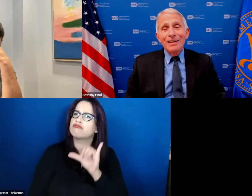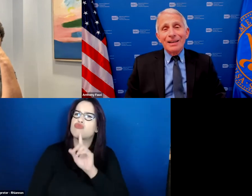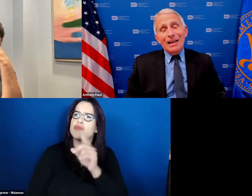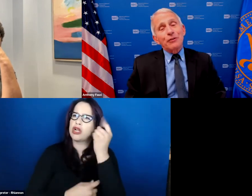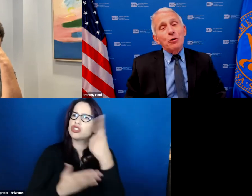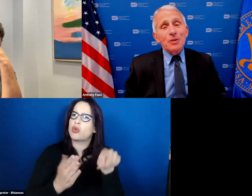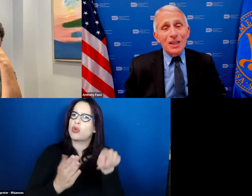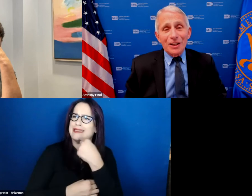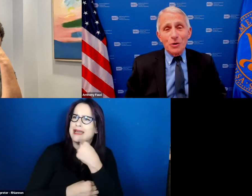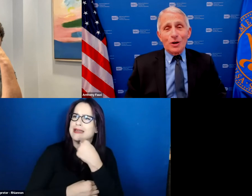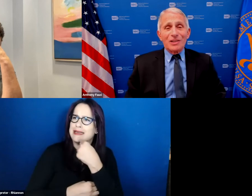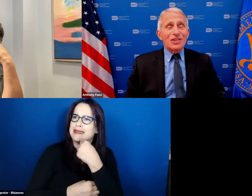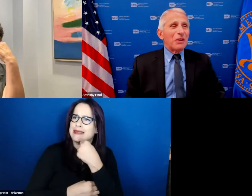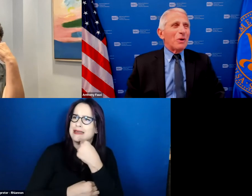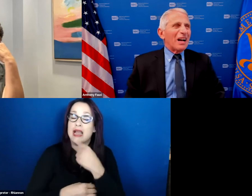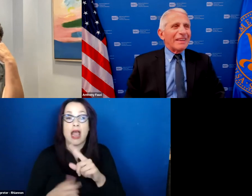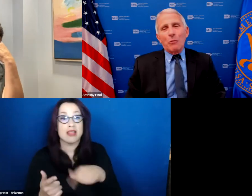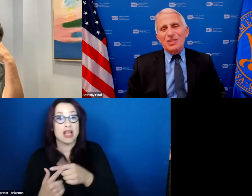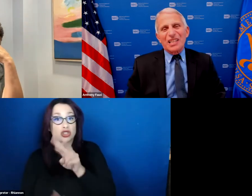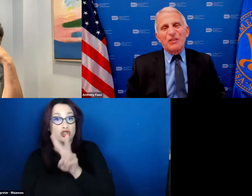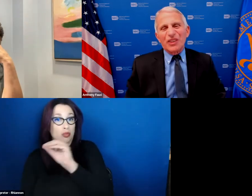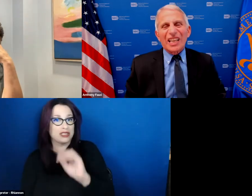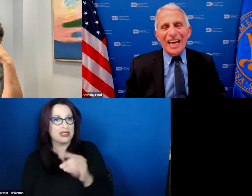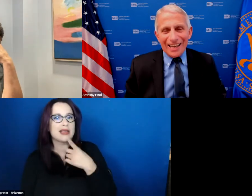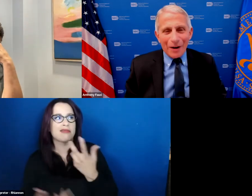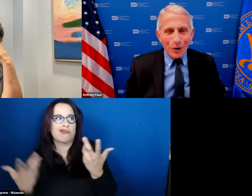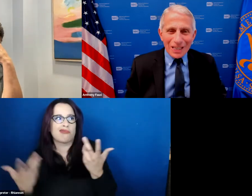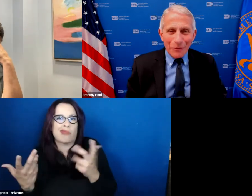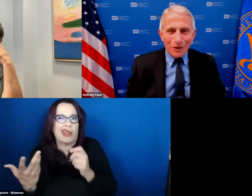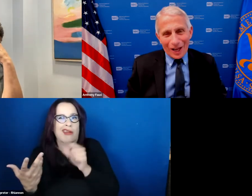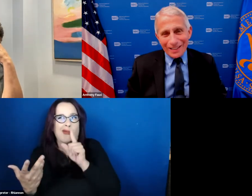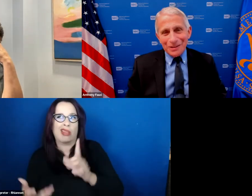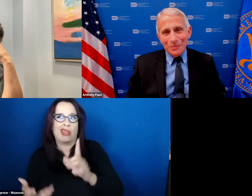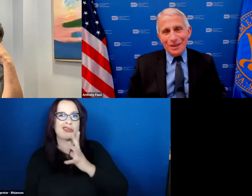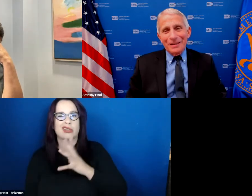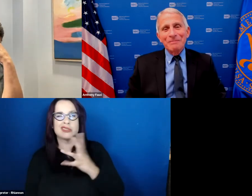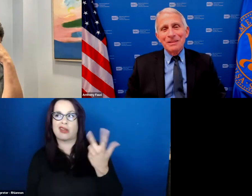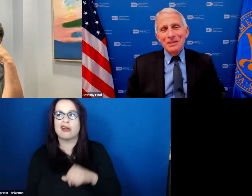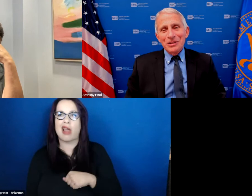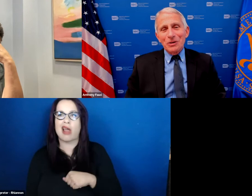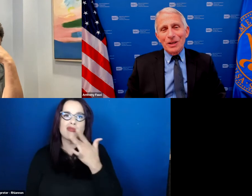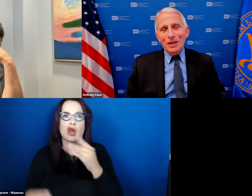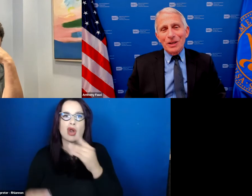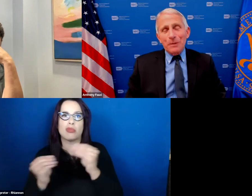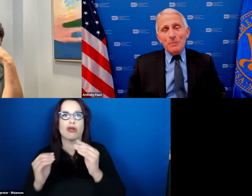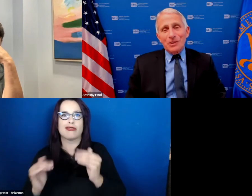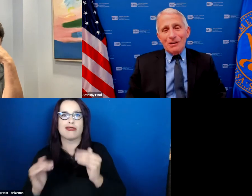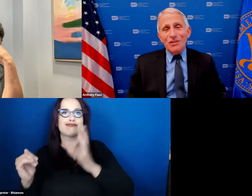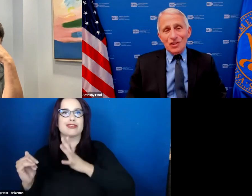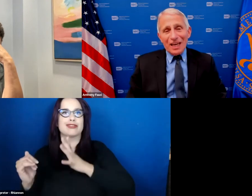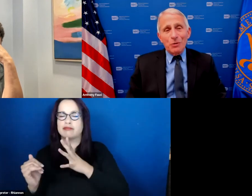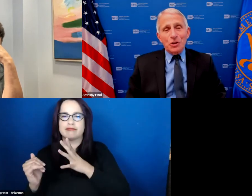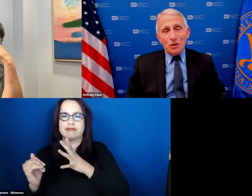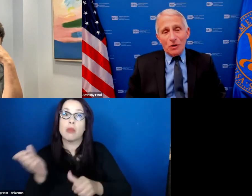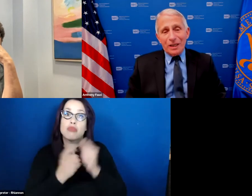and have two percent of the audience say well that wasn't as sophisticated I was I would have liked it to be so getting the people to